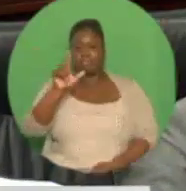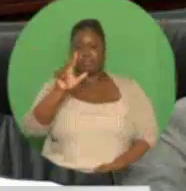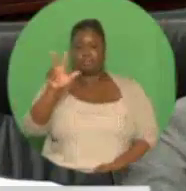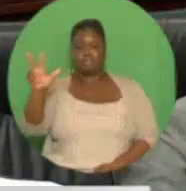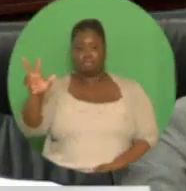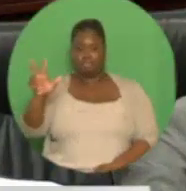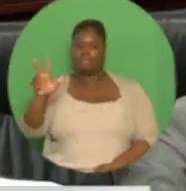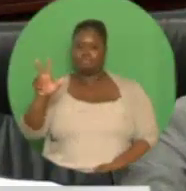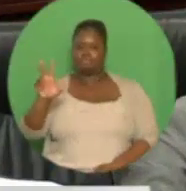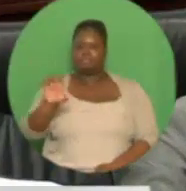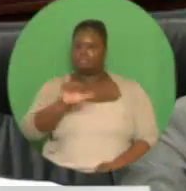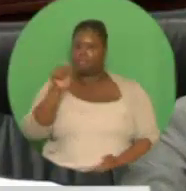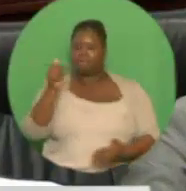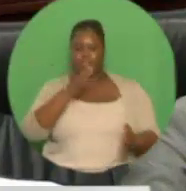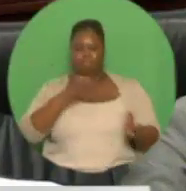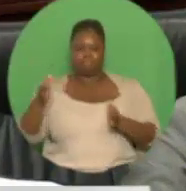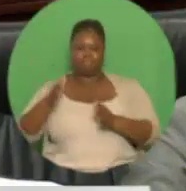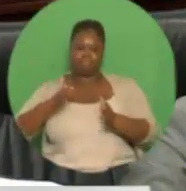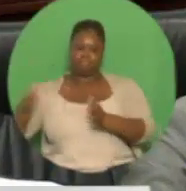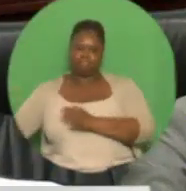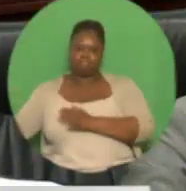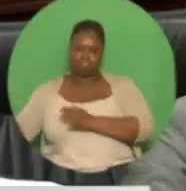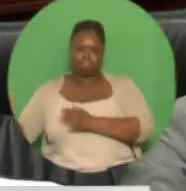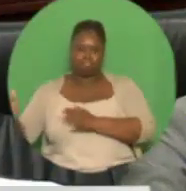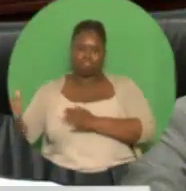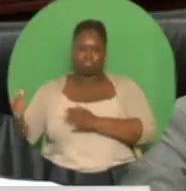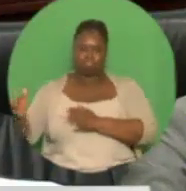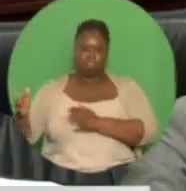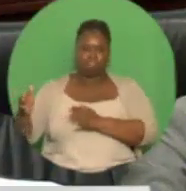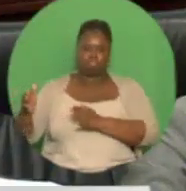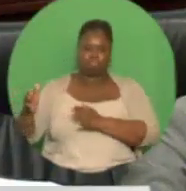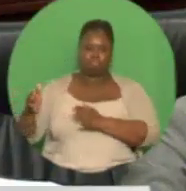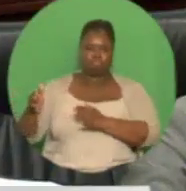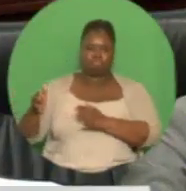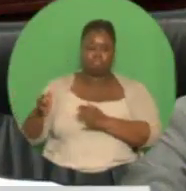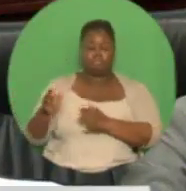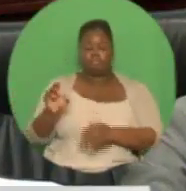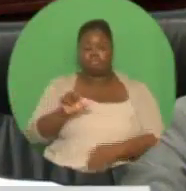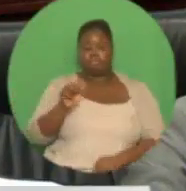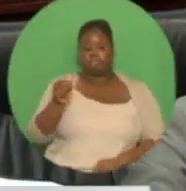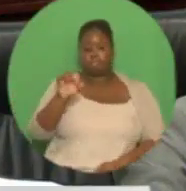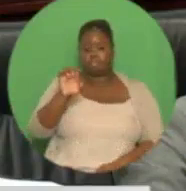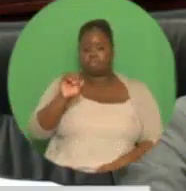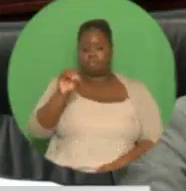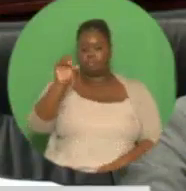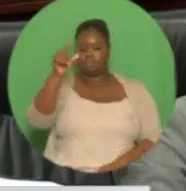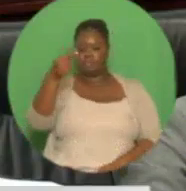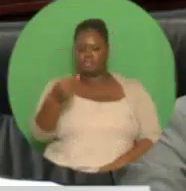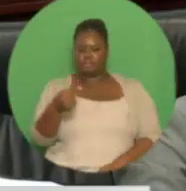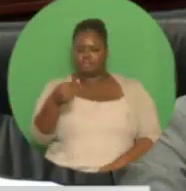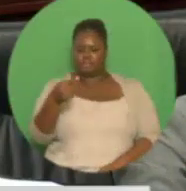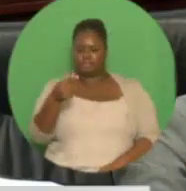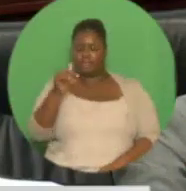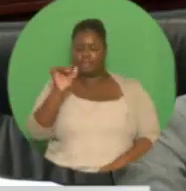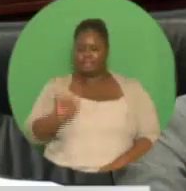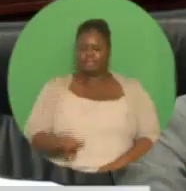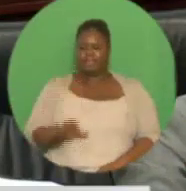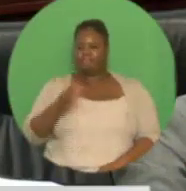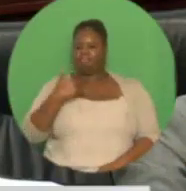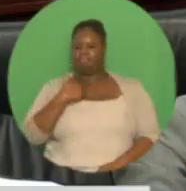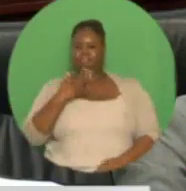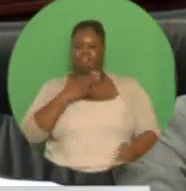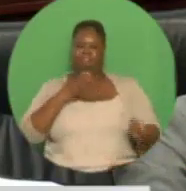will begin in 2019, a major exploration and development drilling program. Shell Trinidad and Tobago